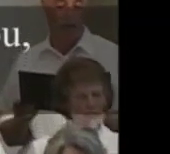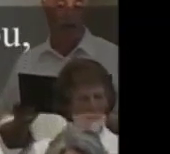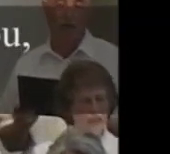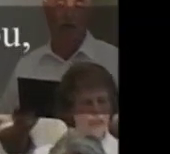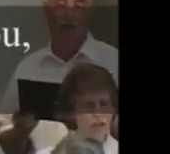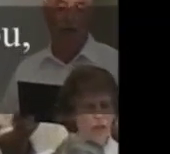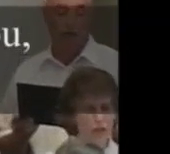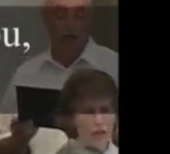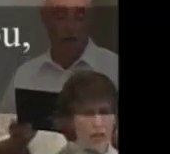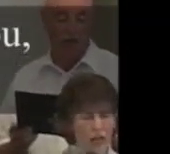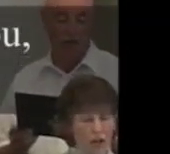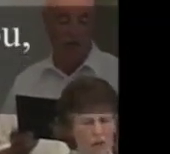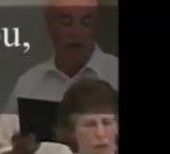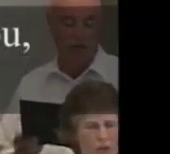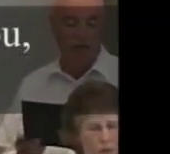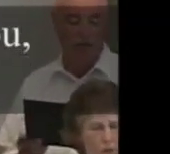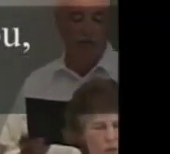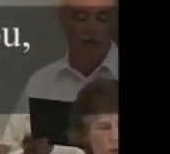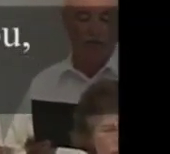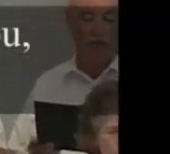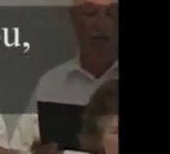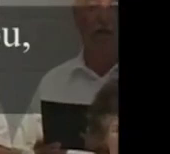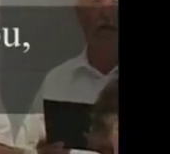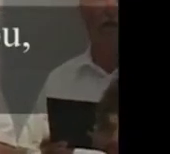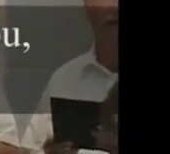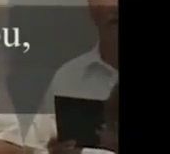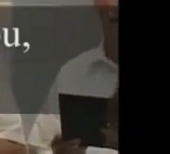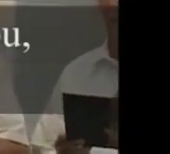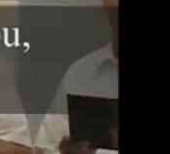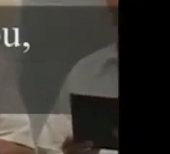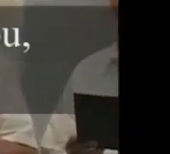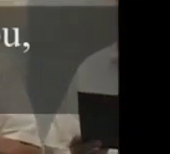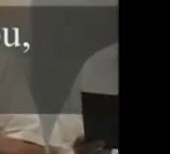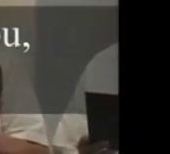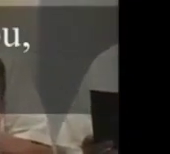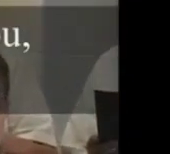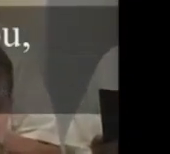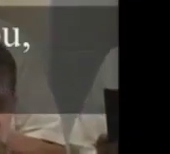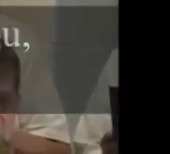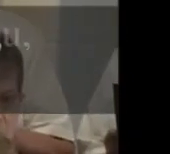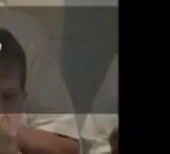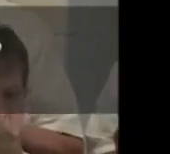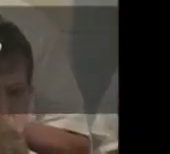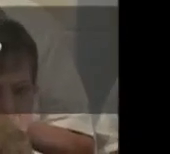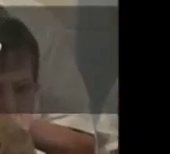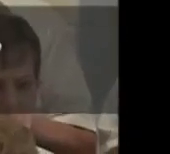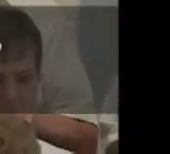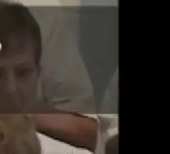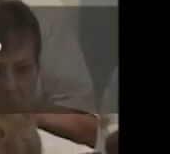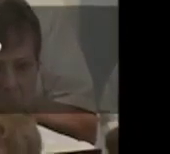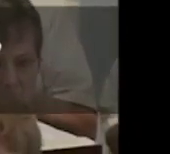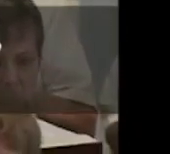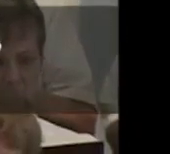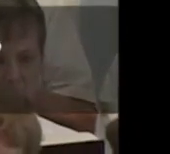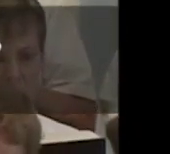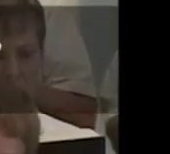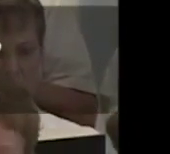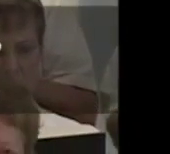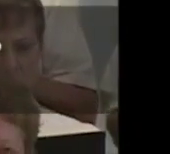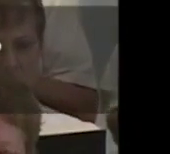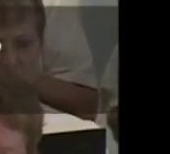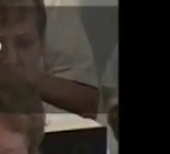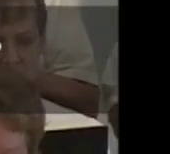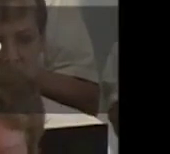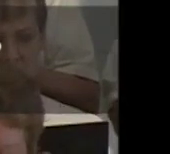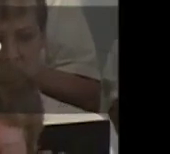strengthen you, help you, and cause you to stand, of help by